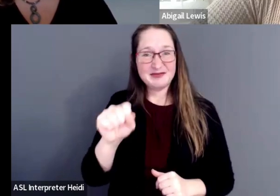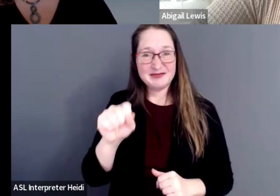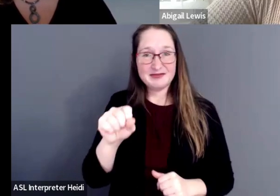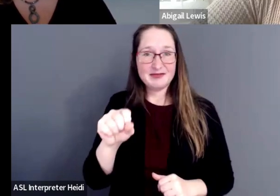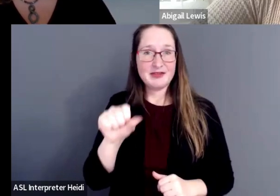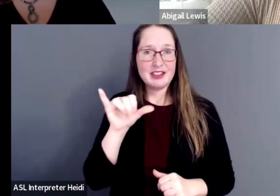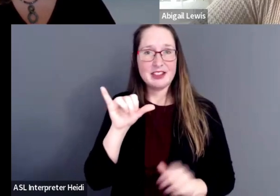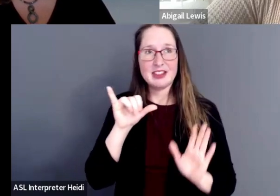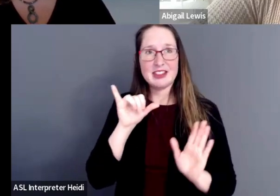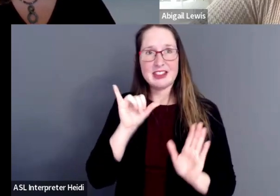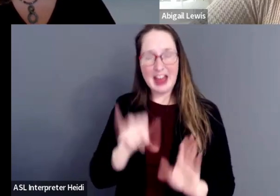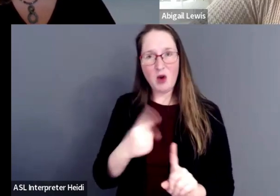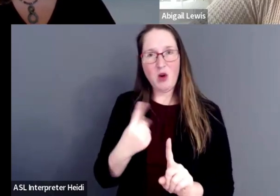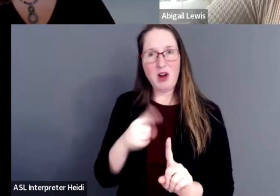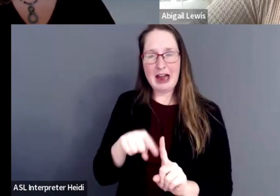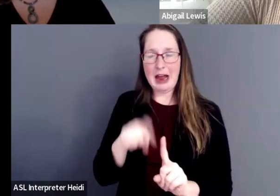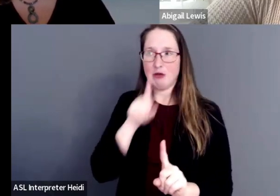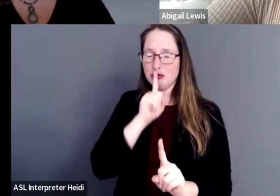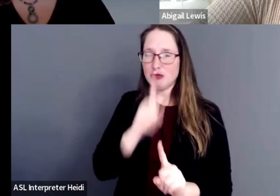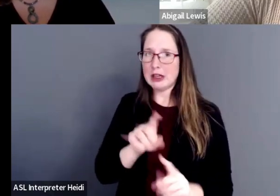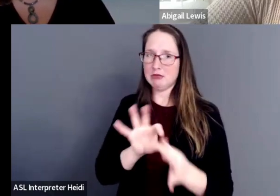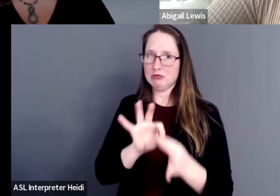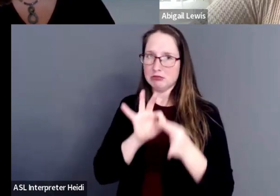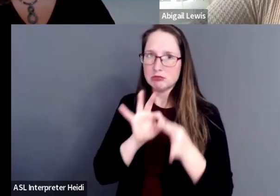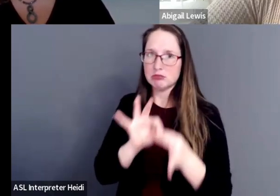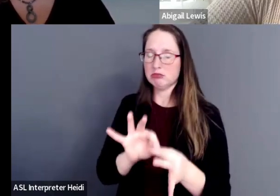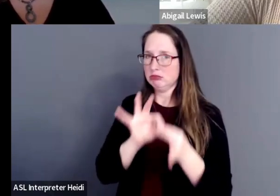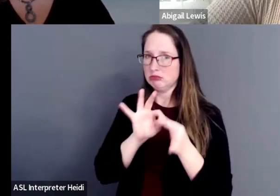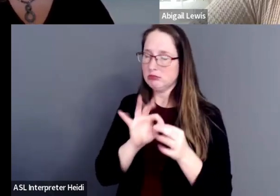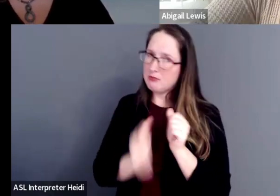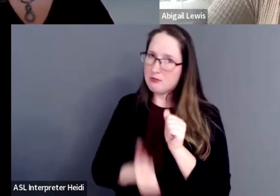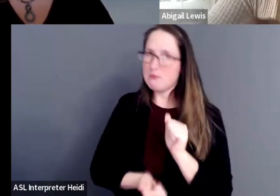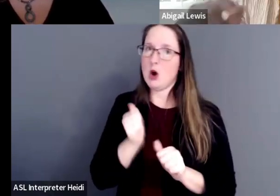I've really connected with at the most.